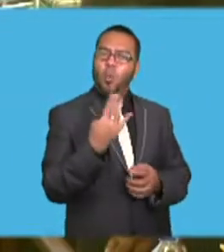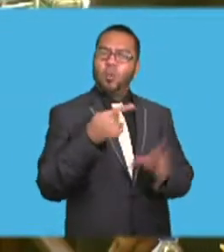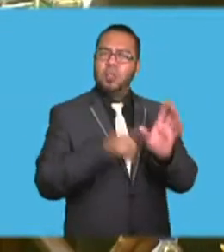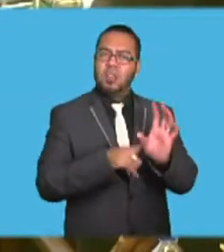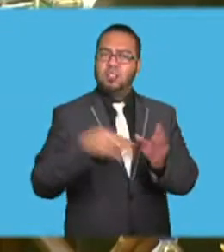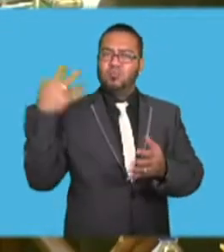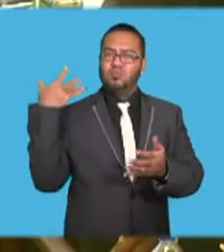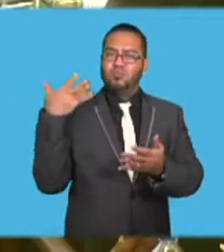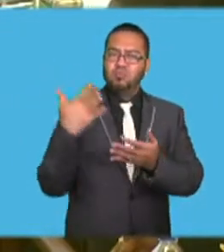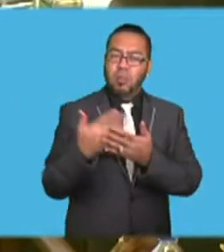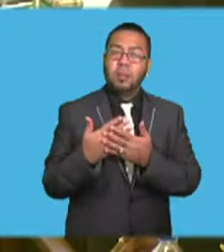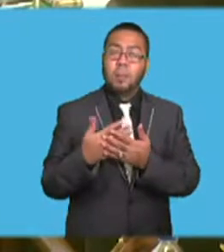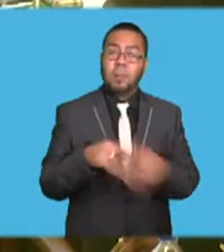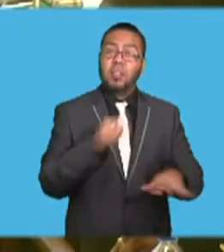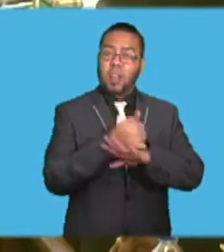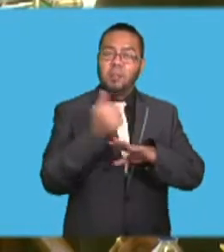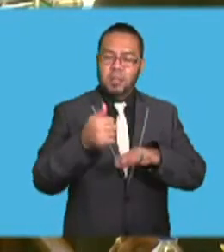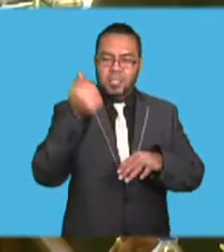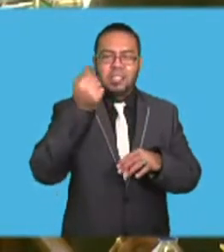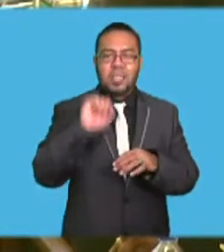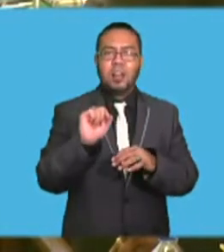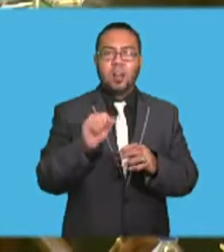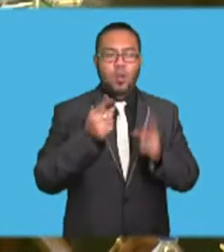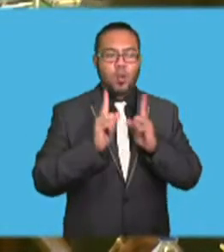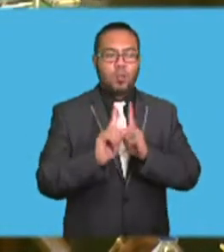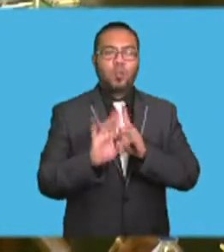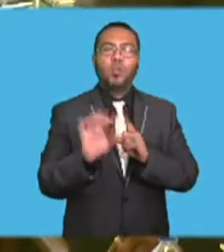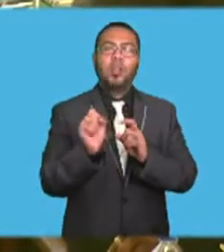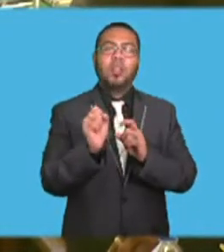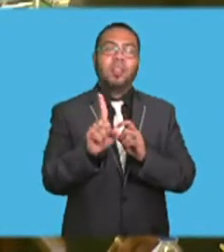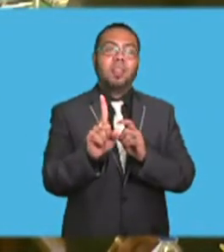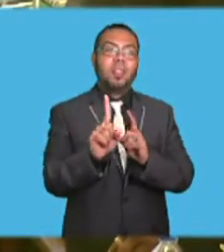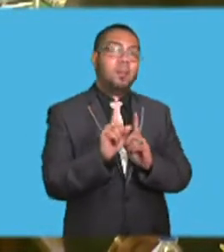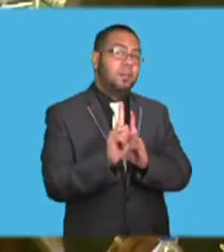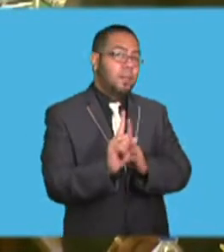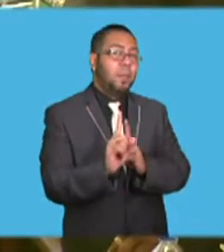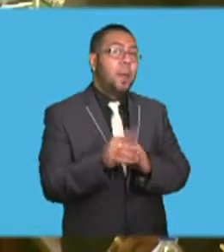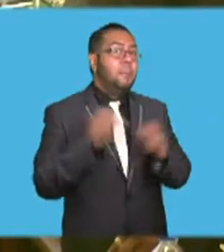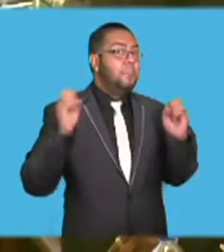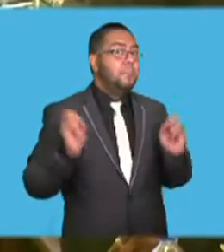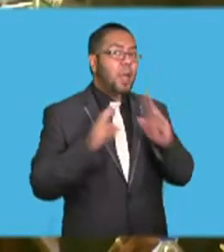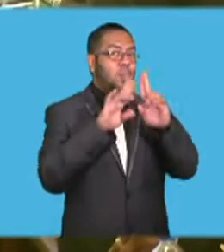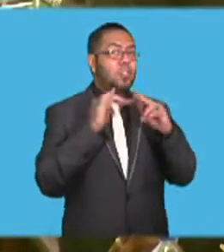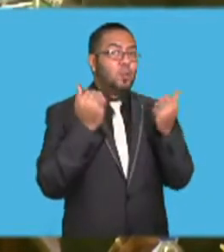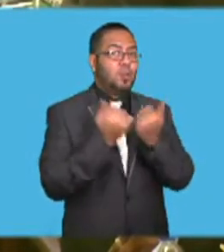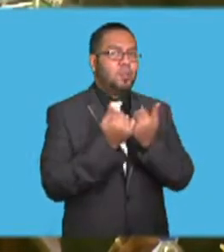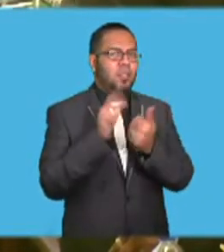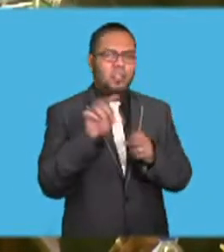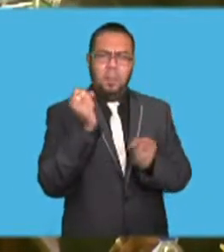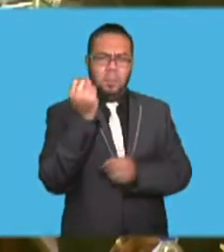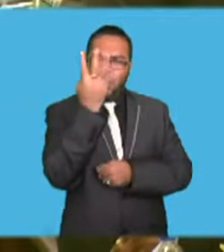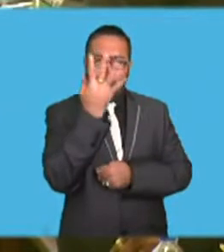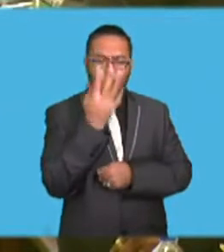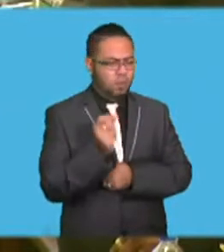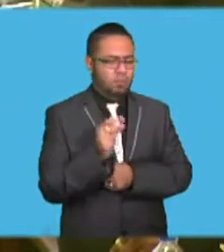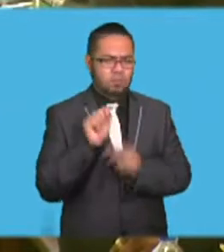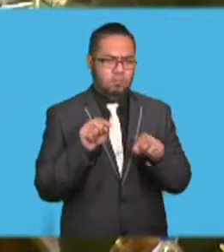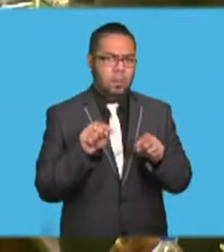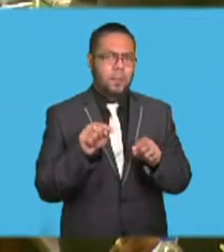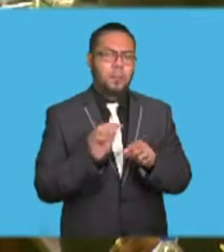are still committed to the Paris Agreement. And that is one beautiful aspect of